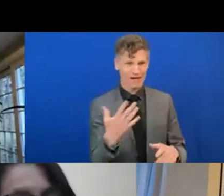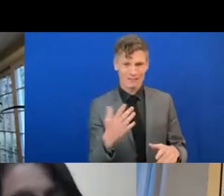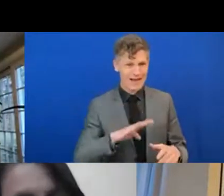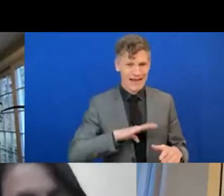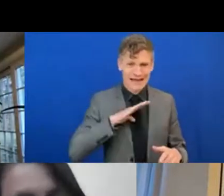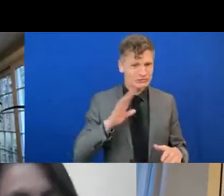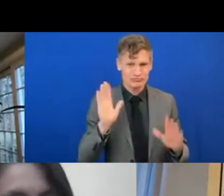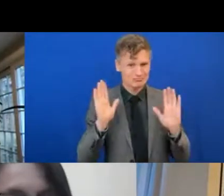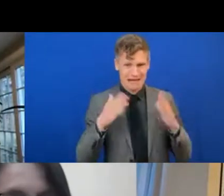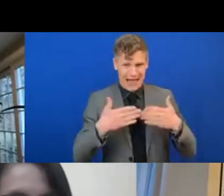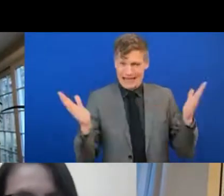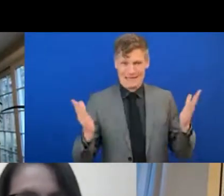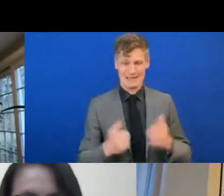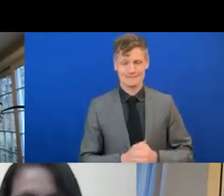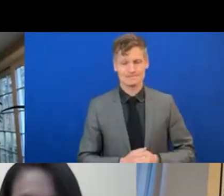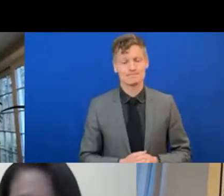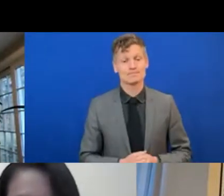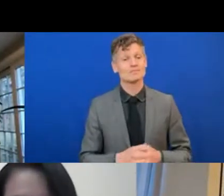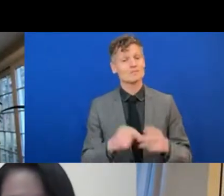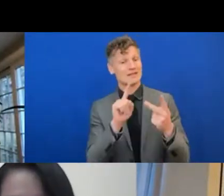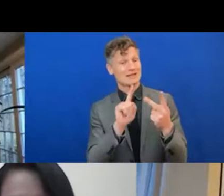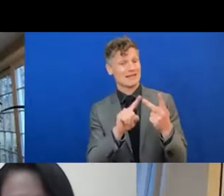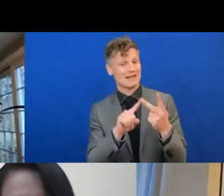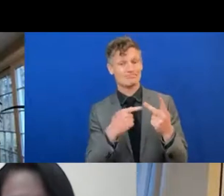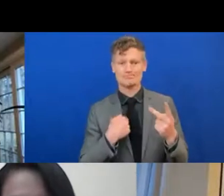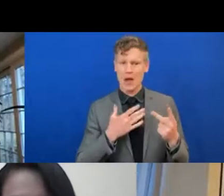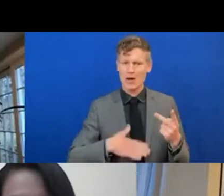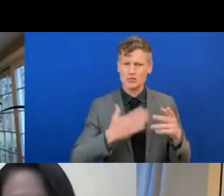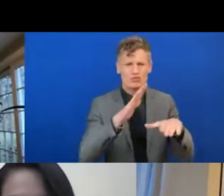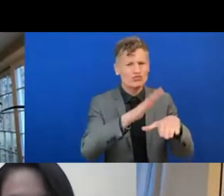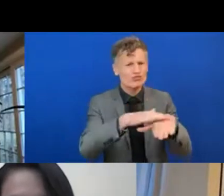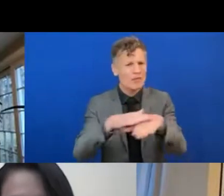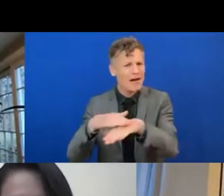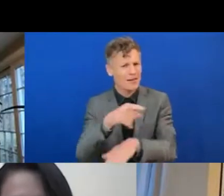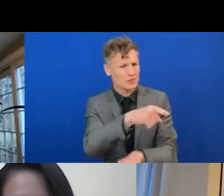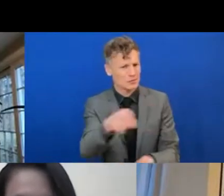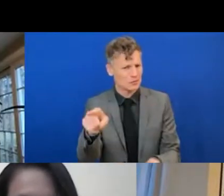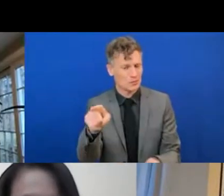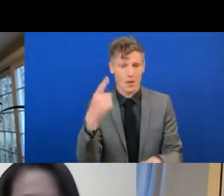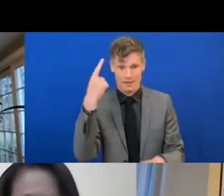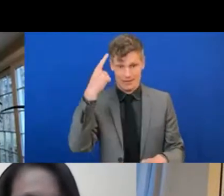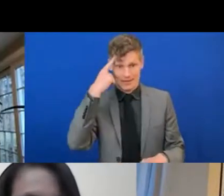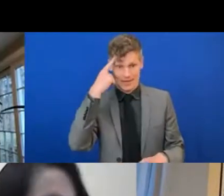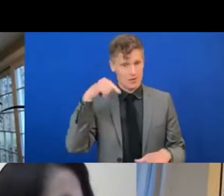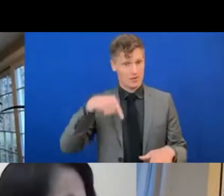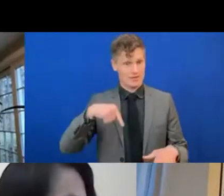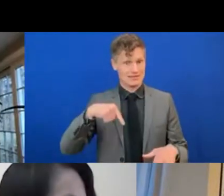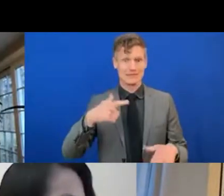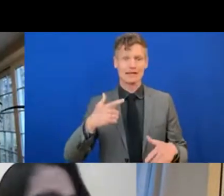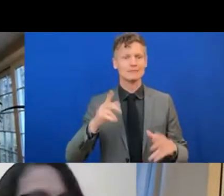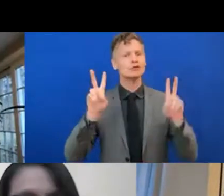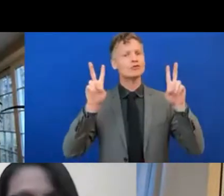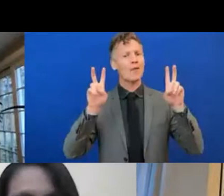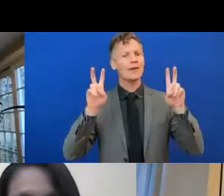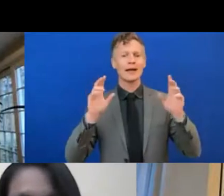Secondly, to remind everyone that when we think about this, quote unquote, aging topic, even though